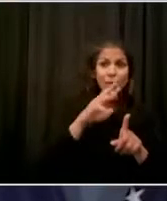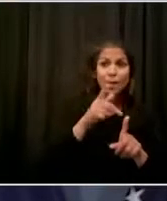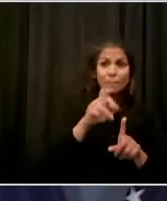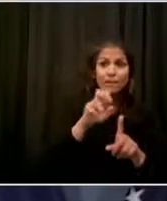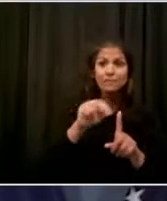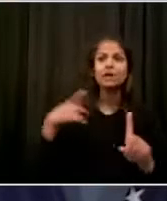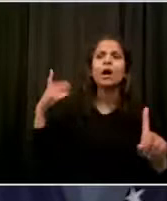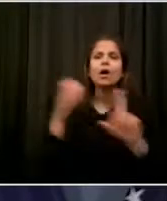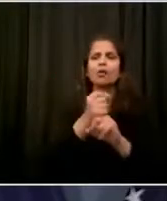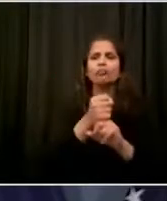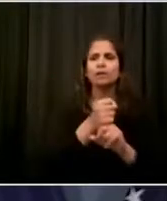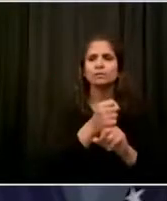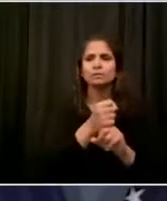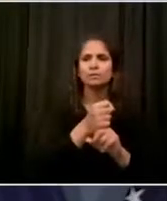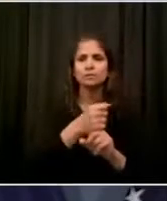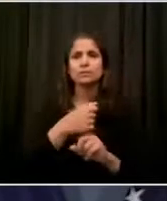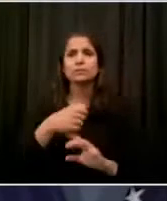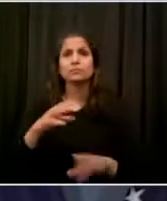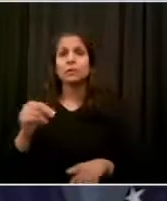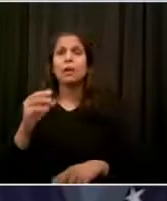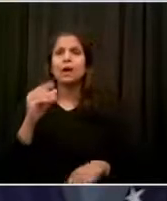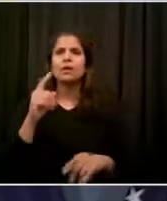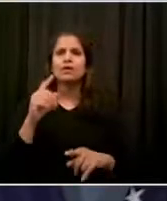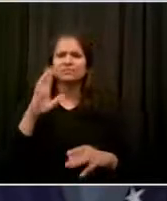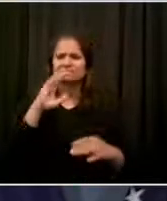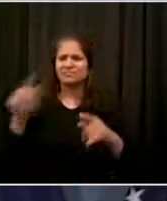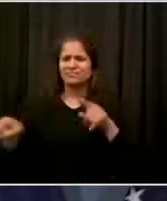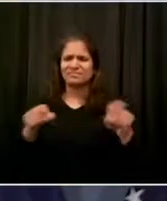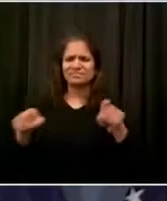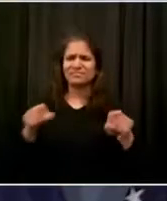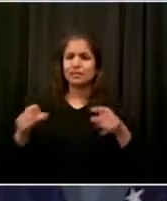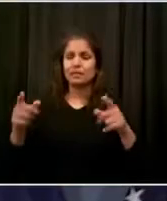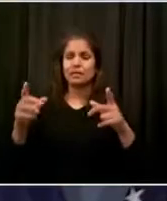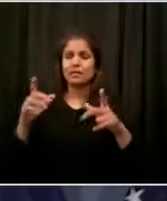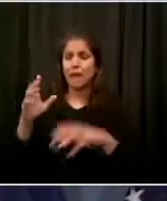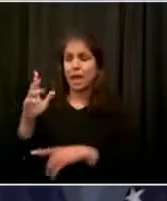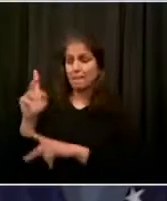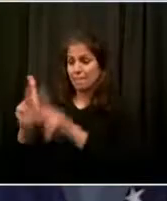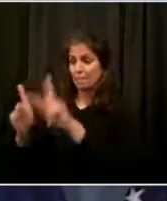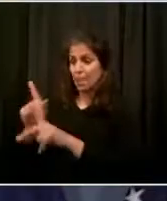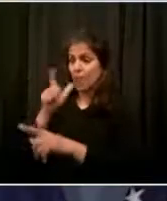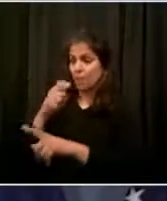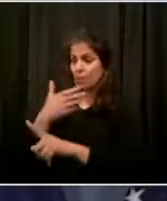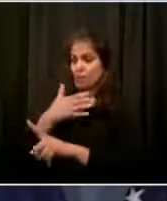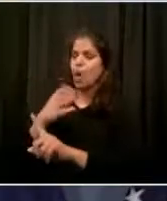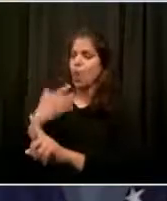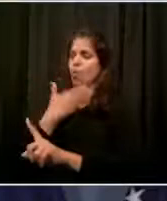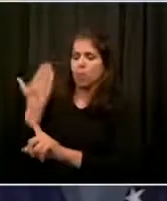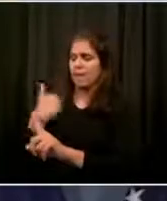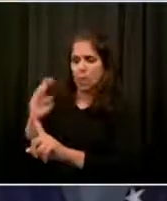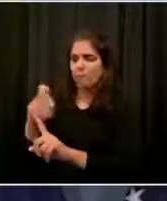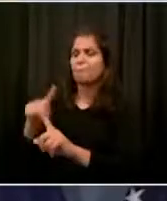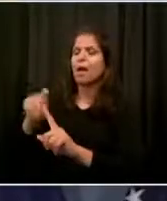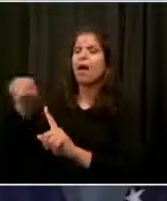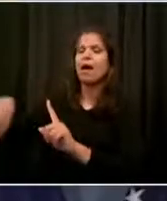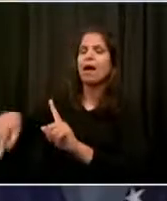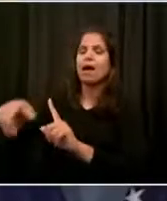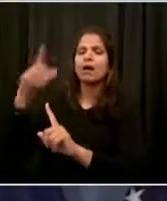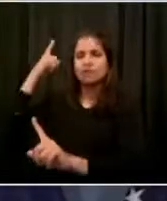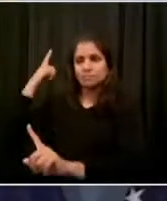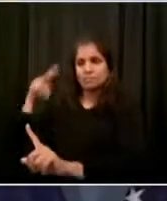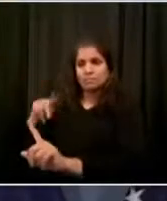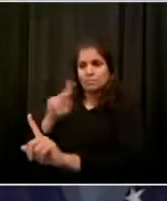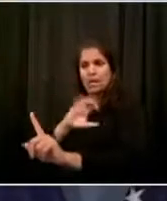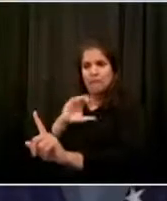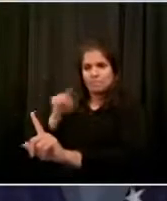I can understand everything we're talking about here, Jake. I know you personally were there. I know it was a painful reality for you and I respect that.